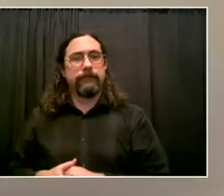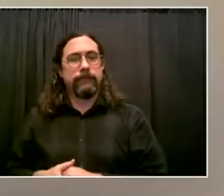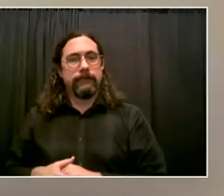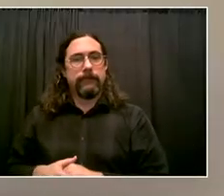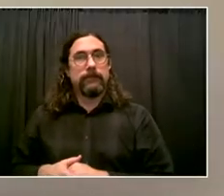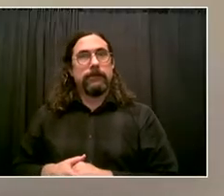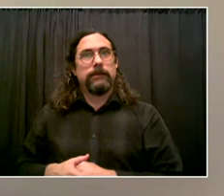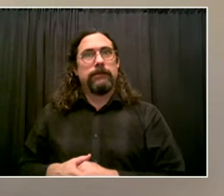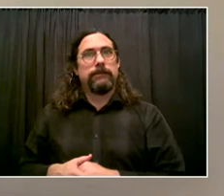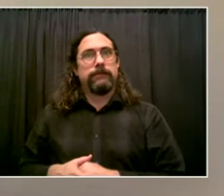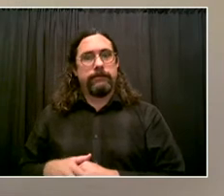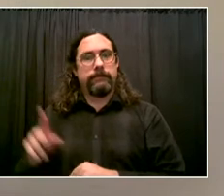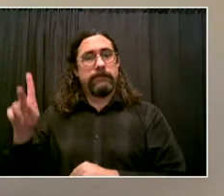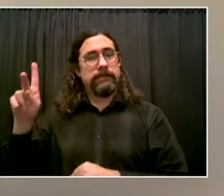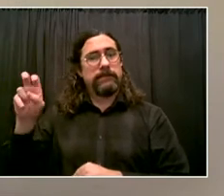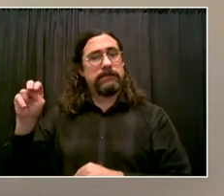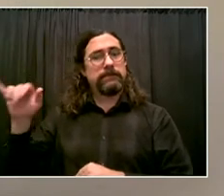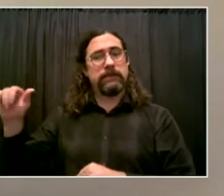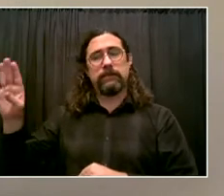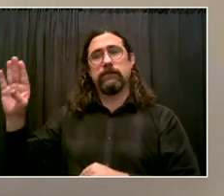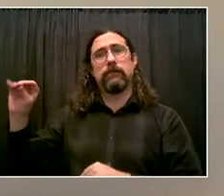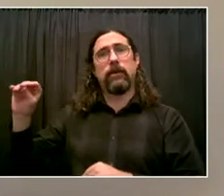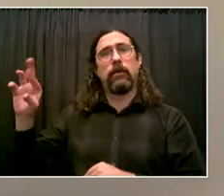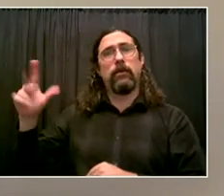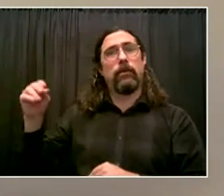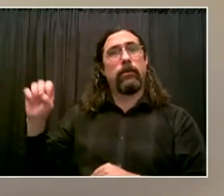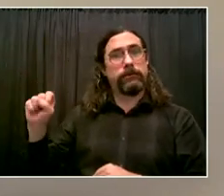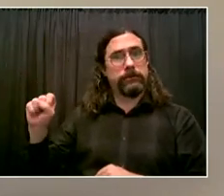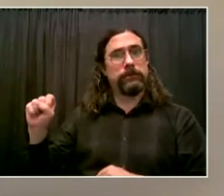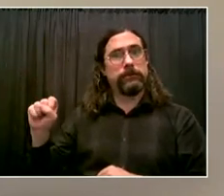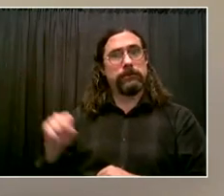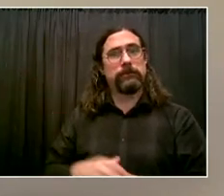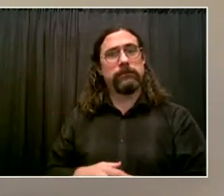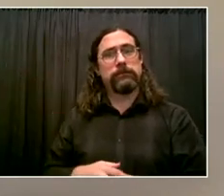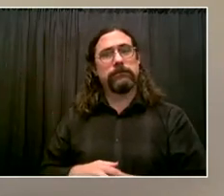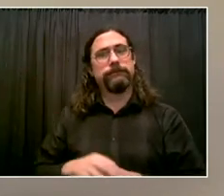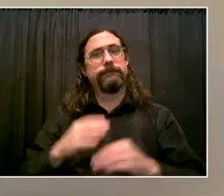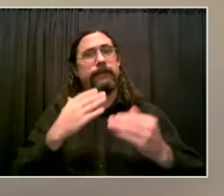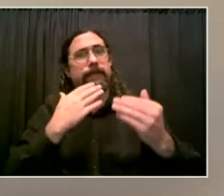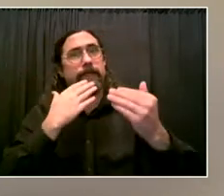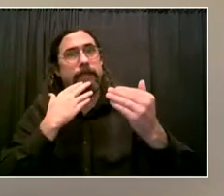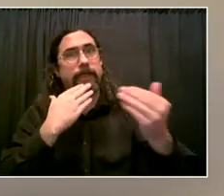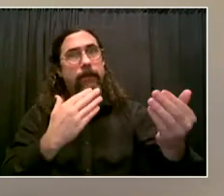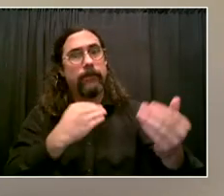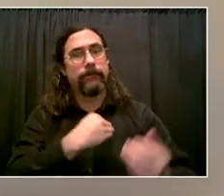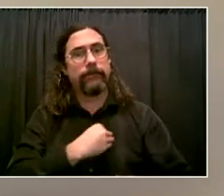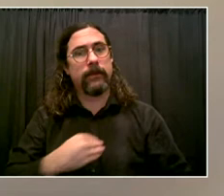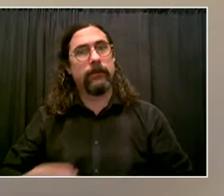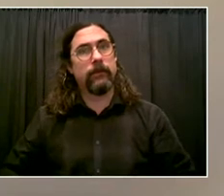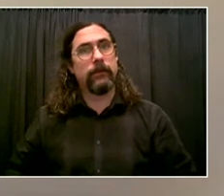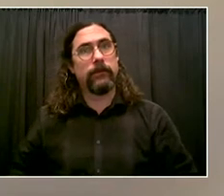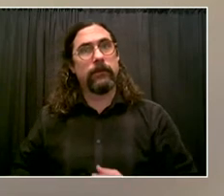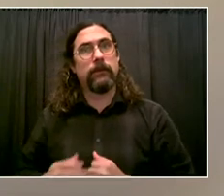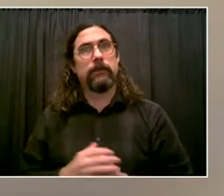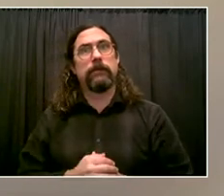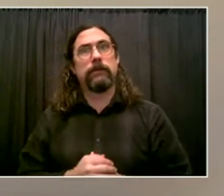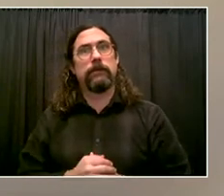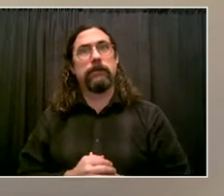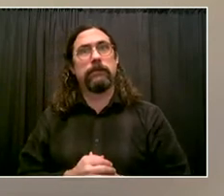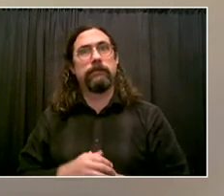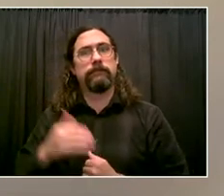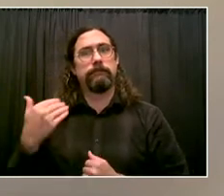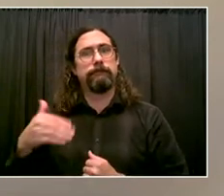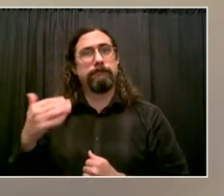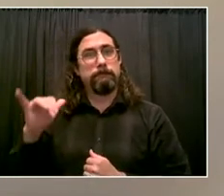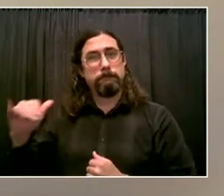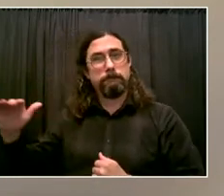of, you know, the boss's life this weekend. You know, gun violence is an incredible tragedy for that family and for